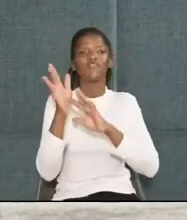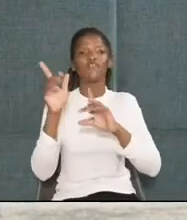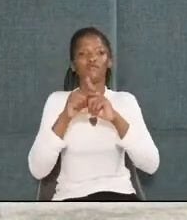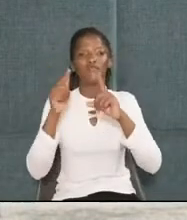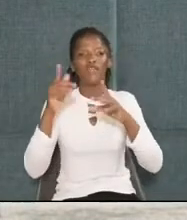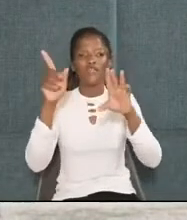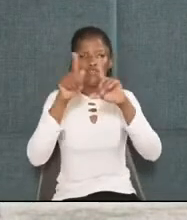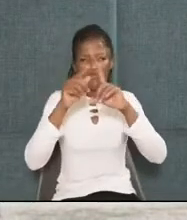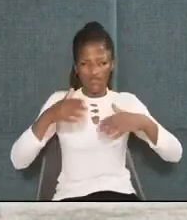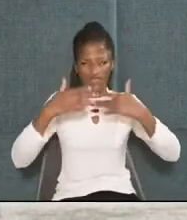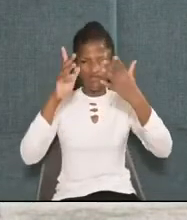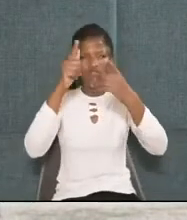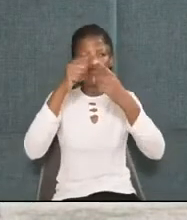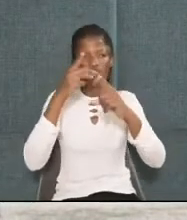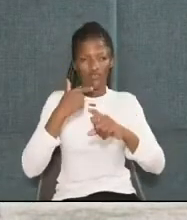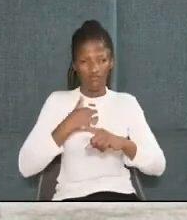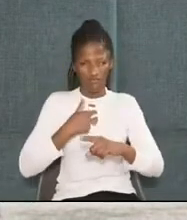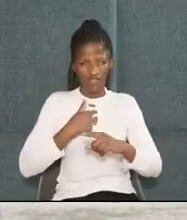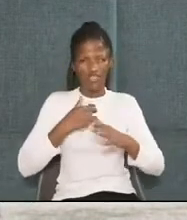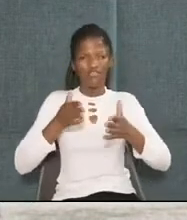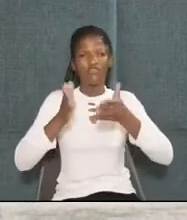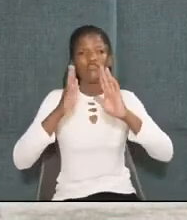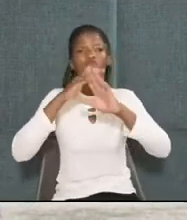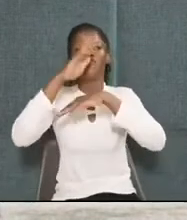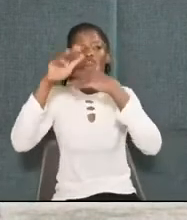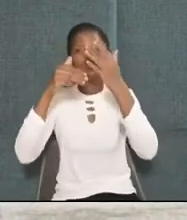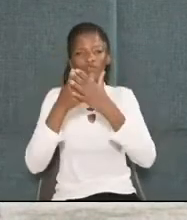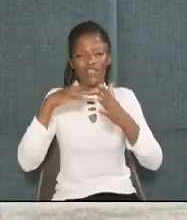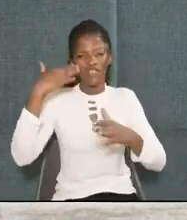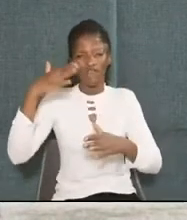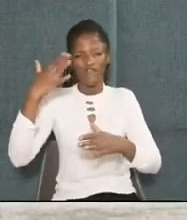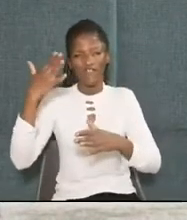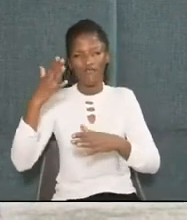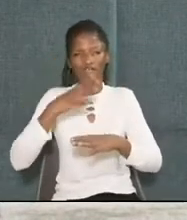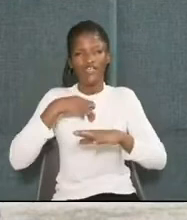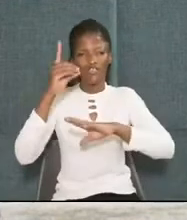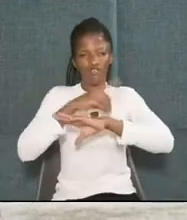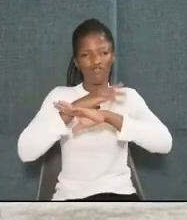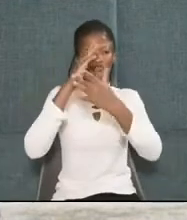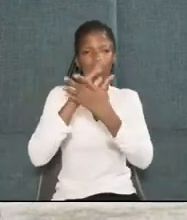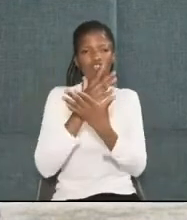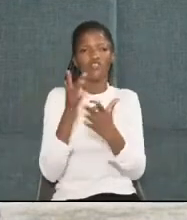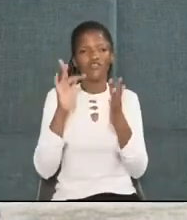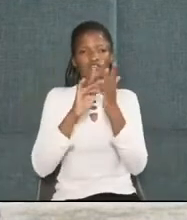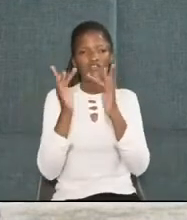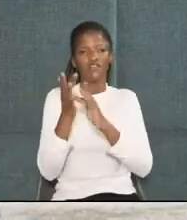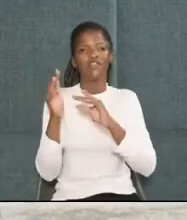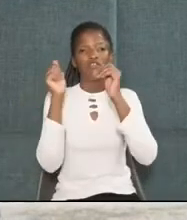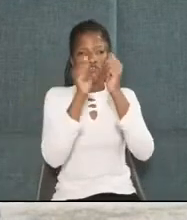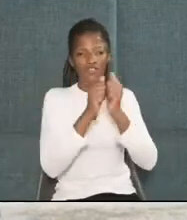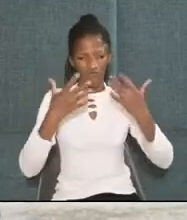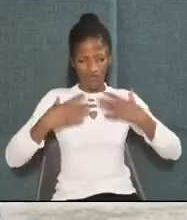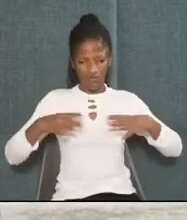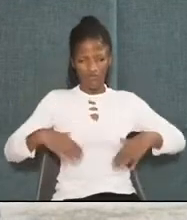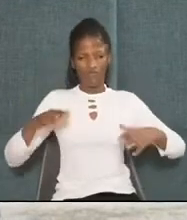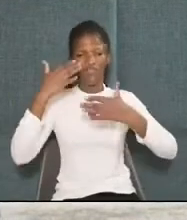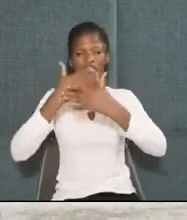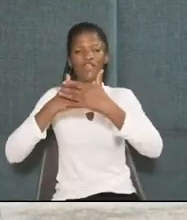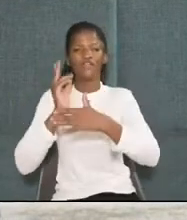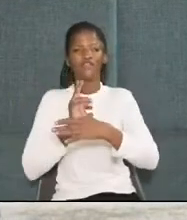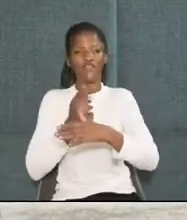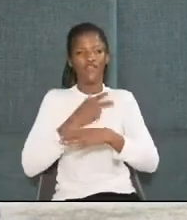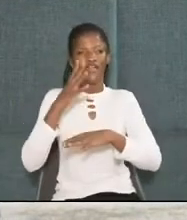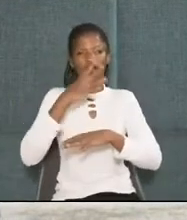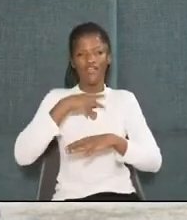gives you and me an opportunity all the time and every day to share Jesus with the people around us. And so Philip told him,